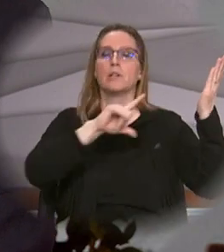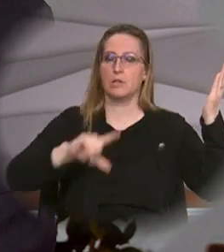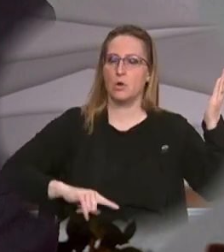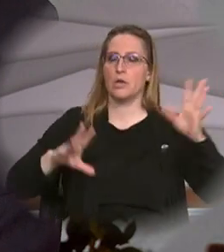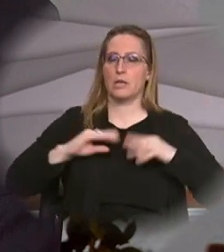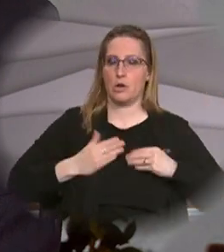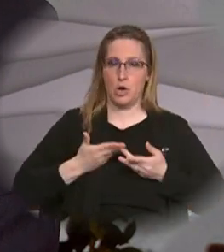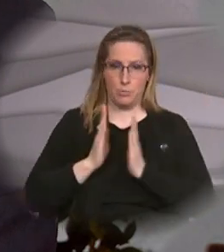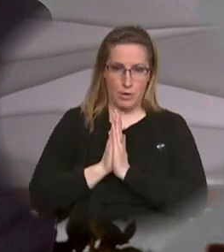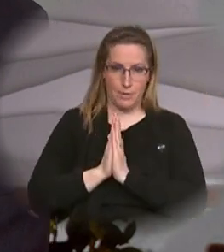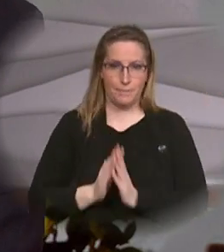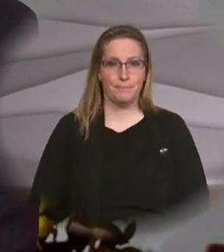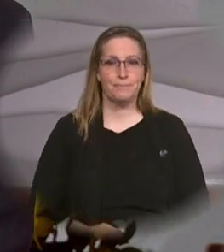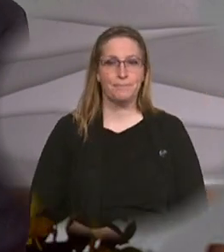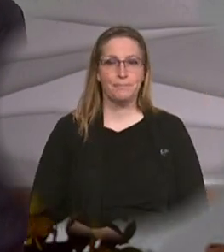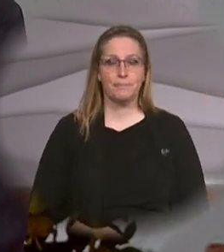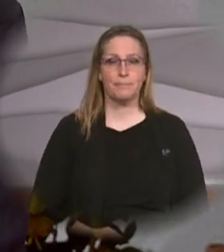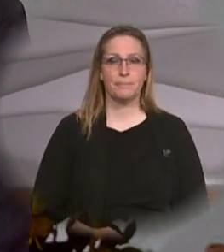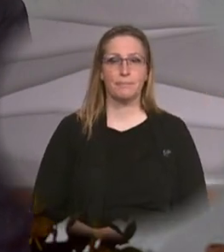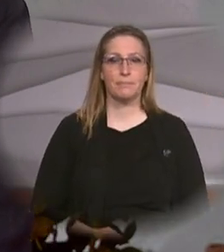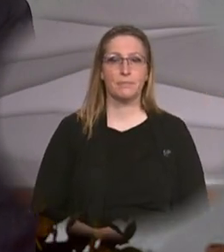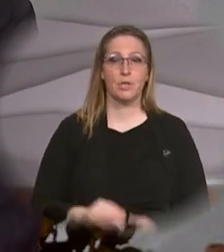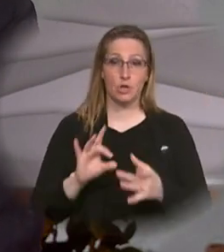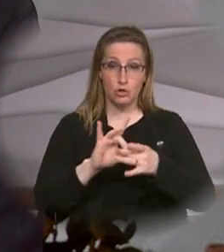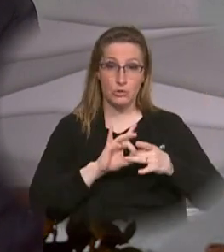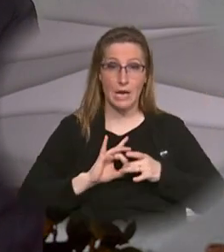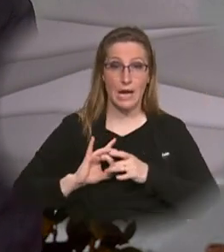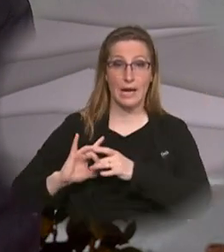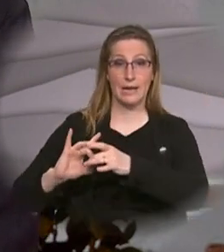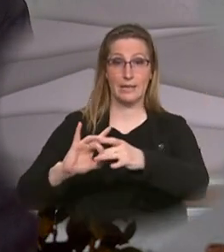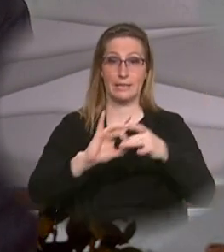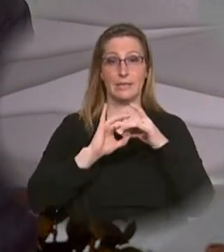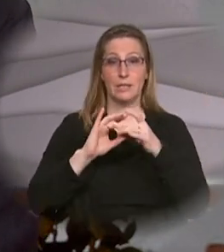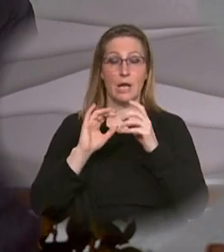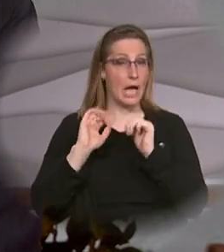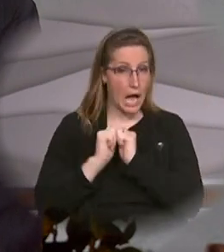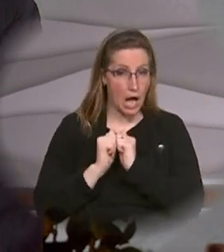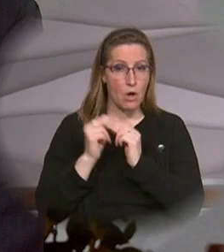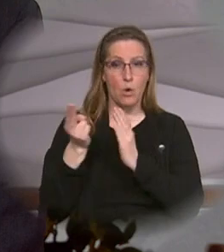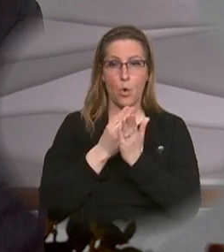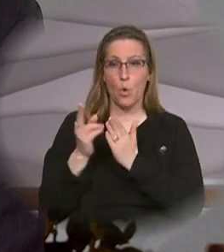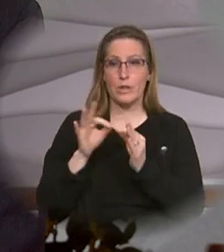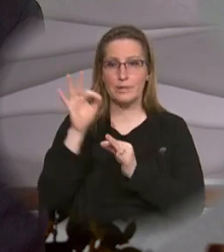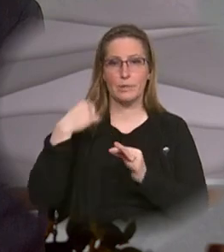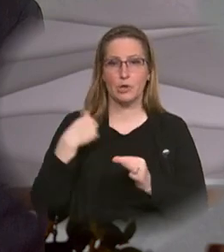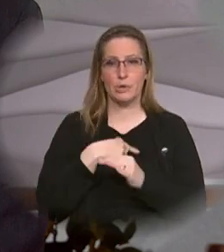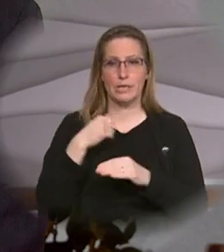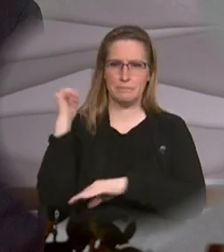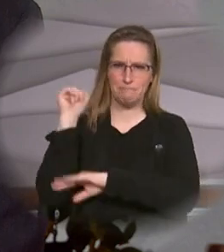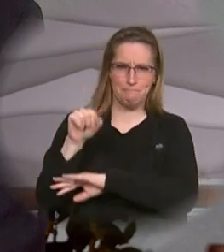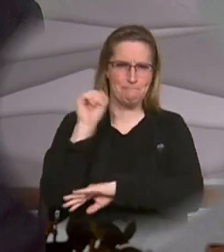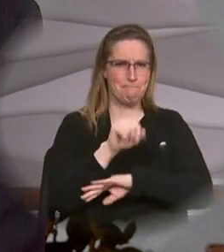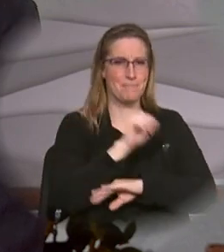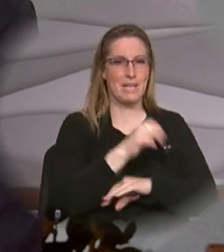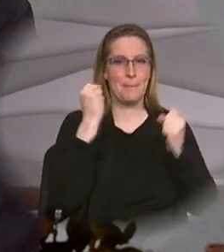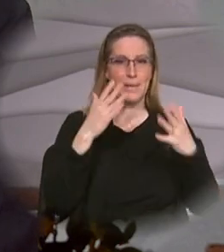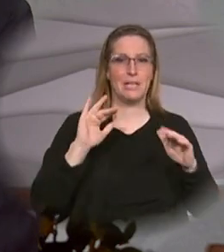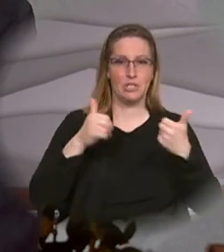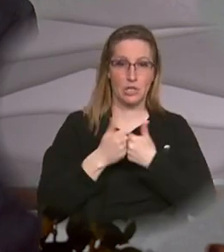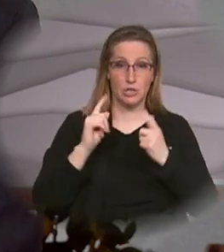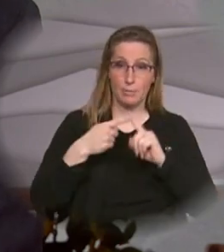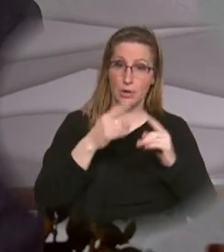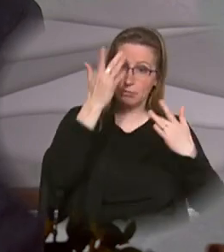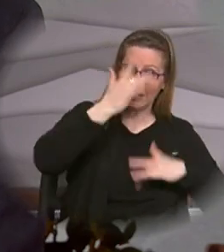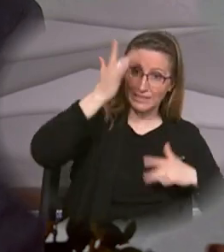Lord, hear our prayer that united and fortified by the Holy Spirit we may overcome the many challenges related to